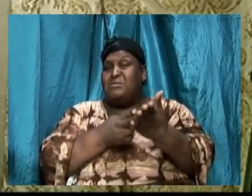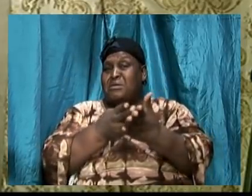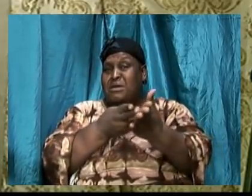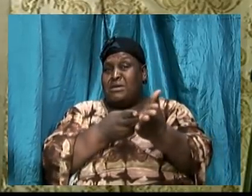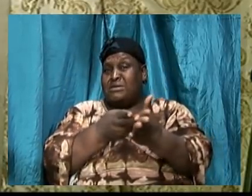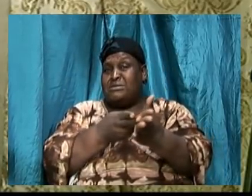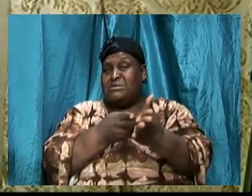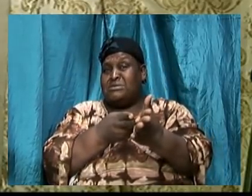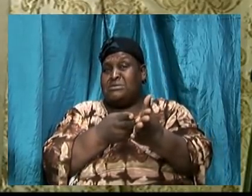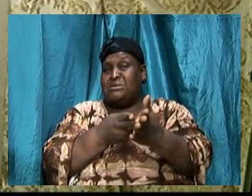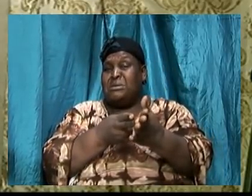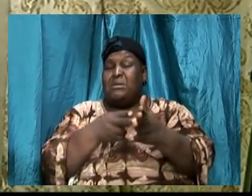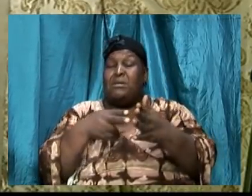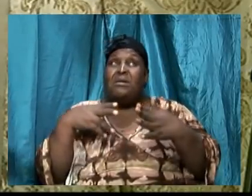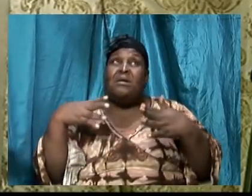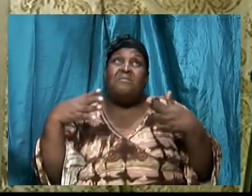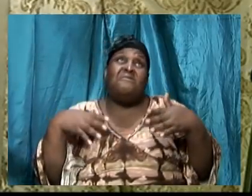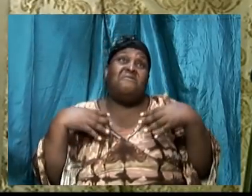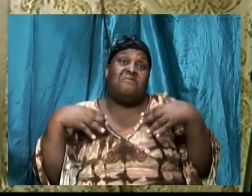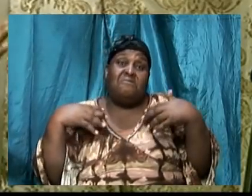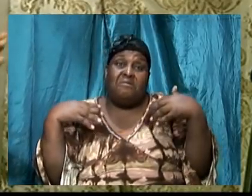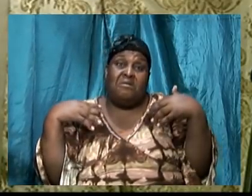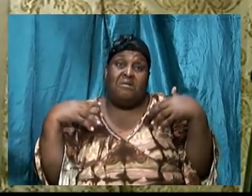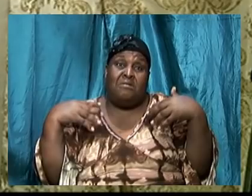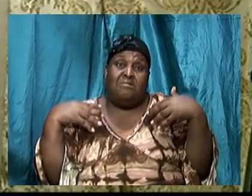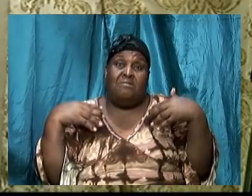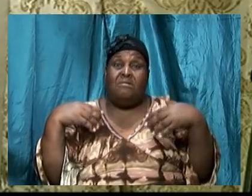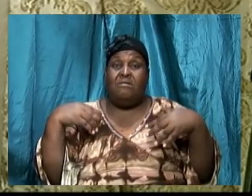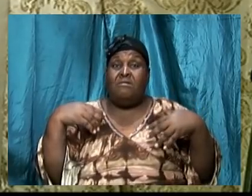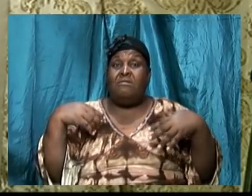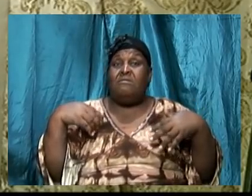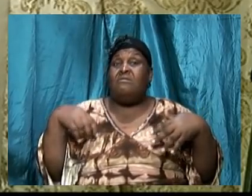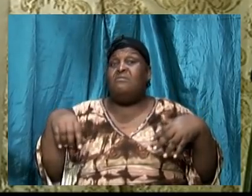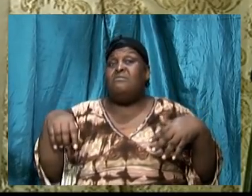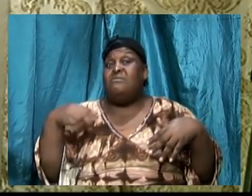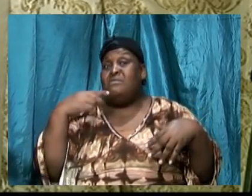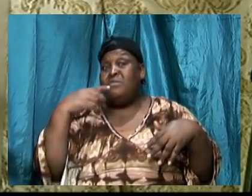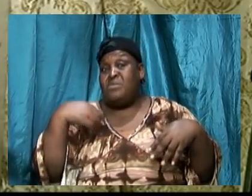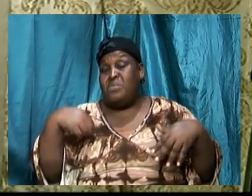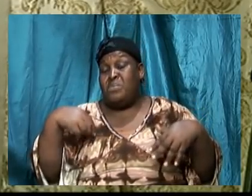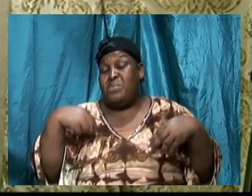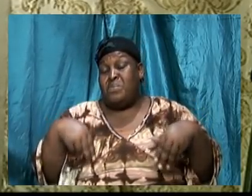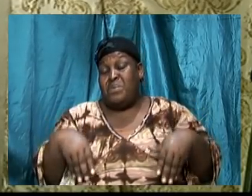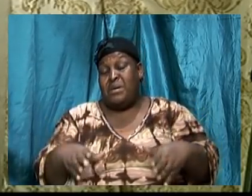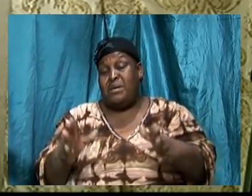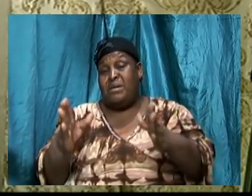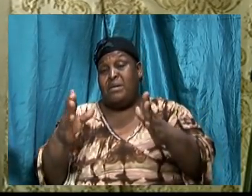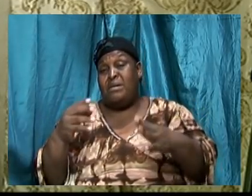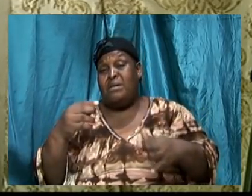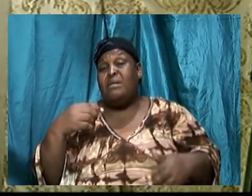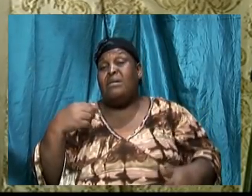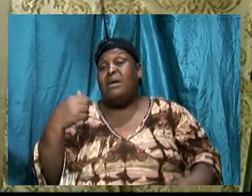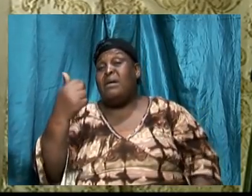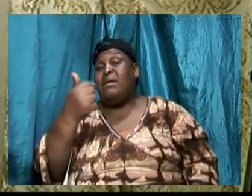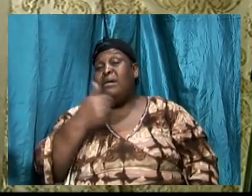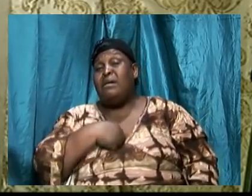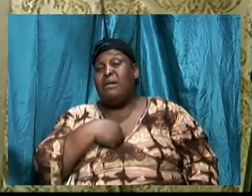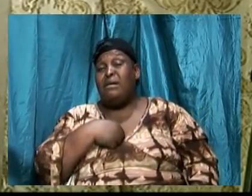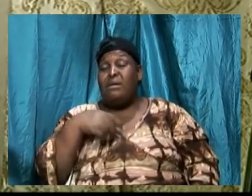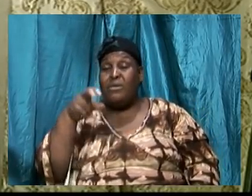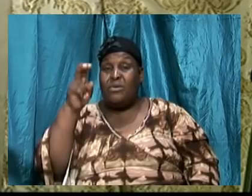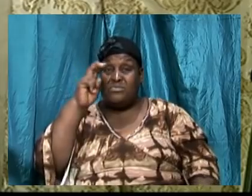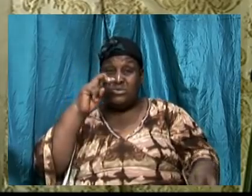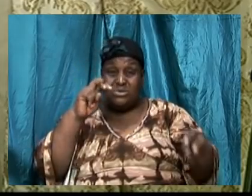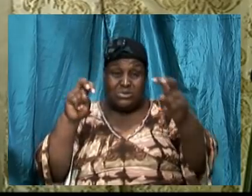at which I observe just generally, just a chorissory look across Christianity, Christendom in